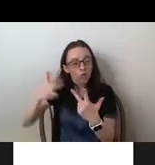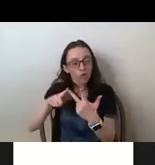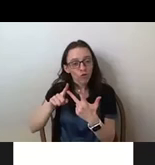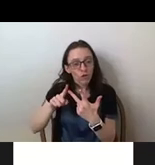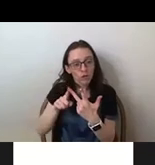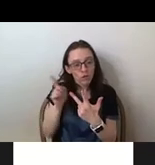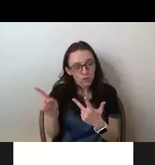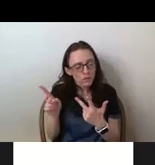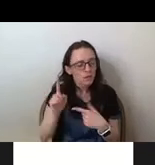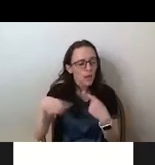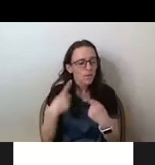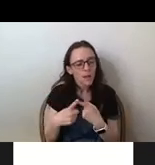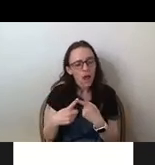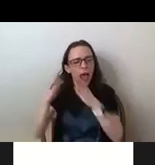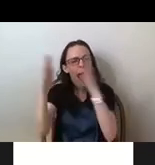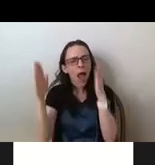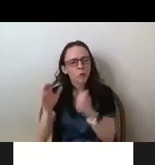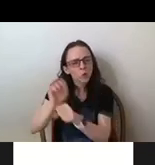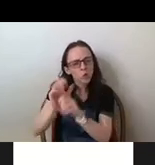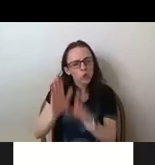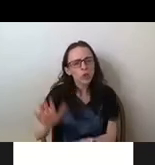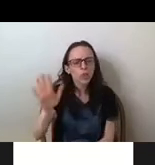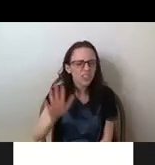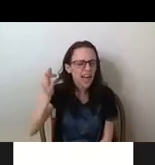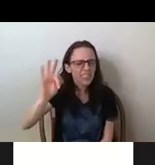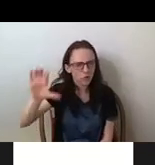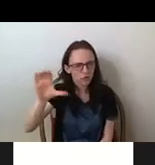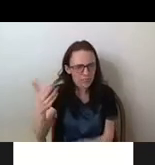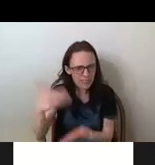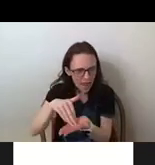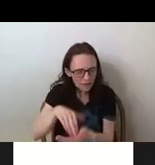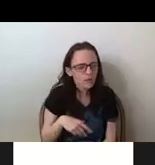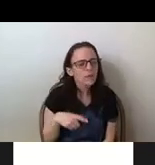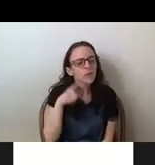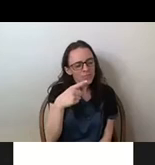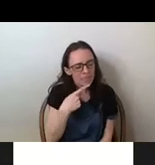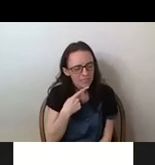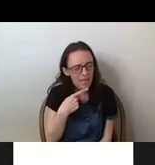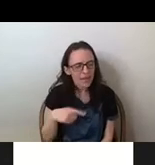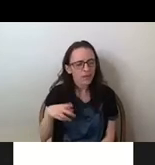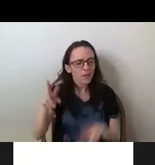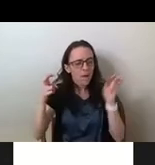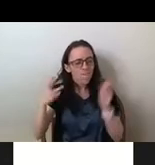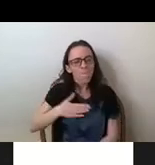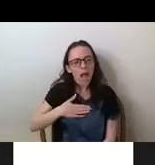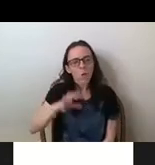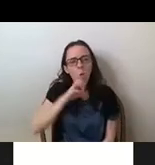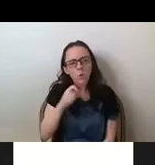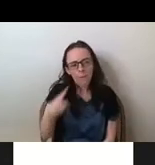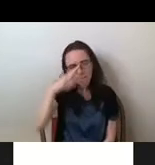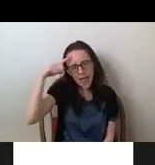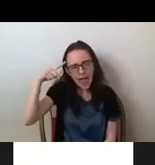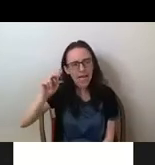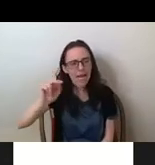a house worker during the 20th century as well who says my old black mammy. And I want to read a little excerpt